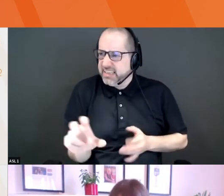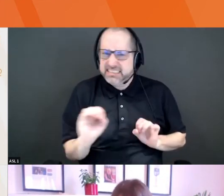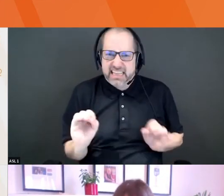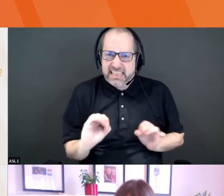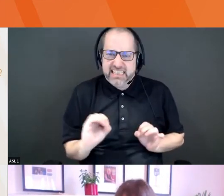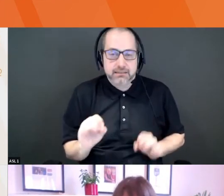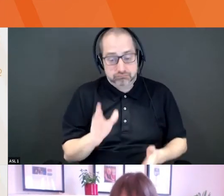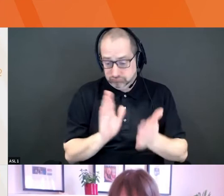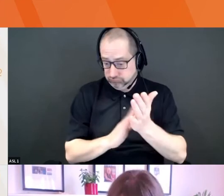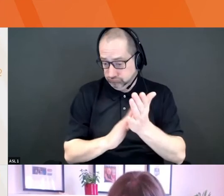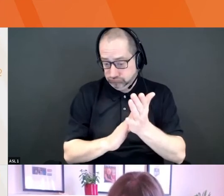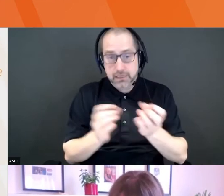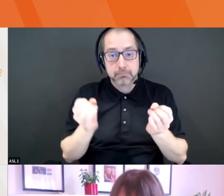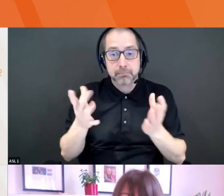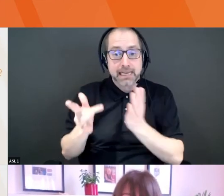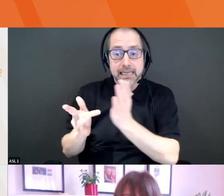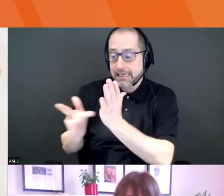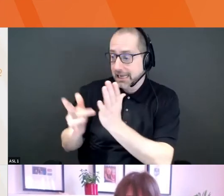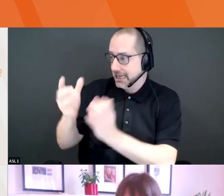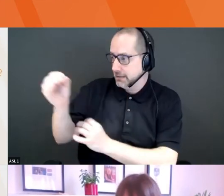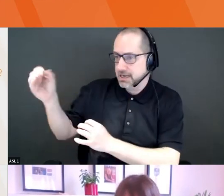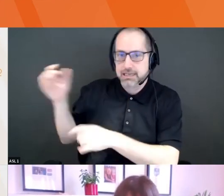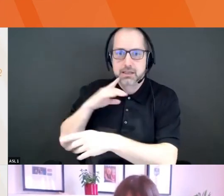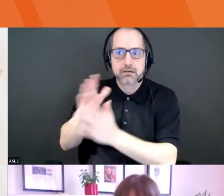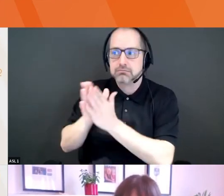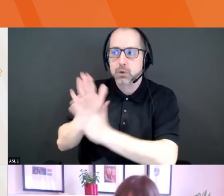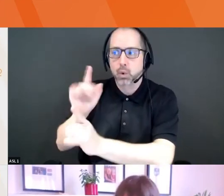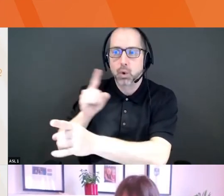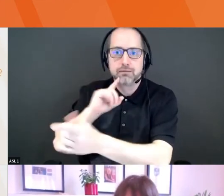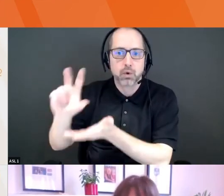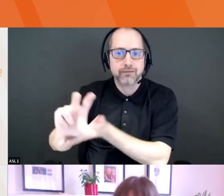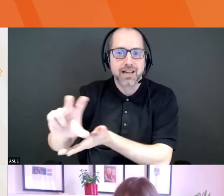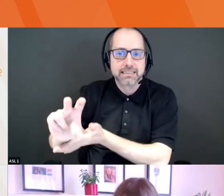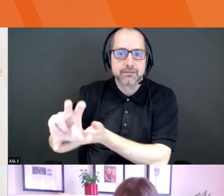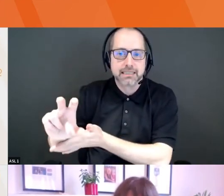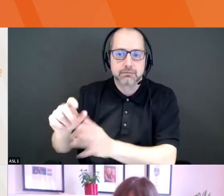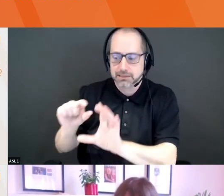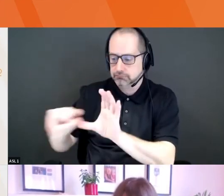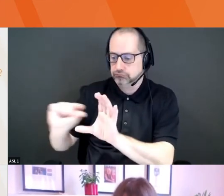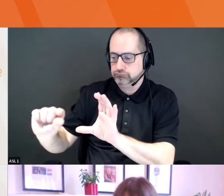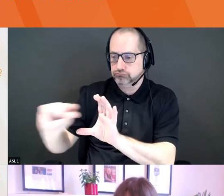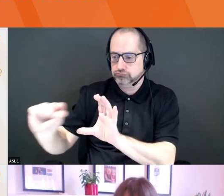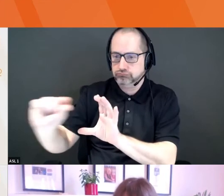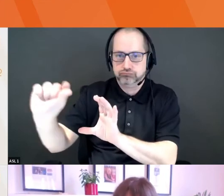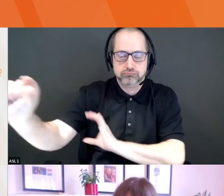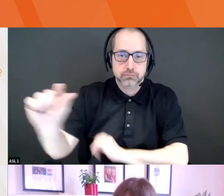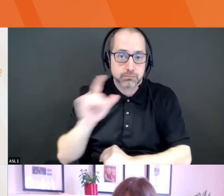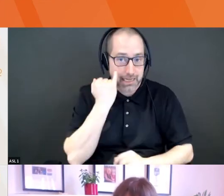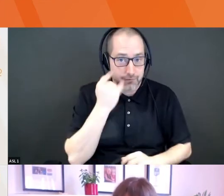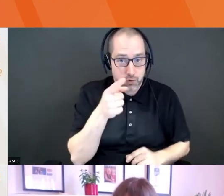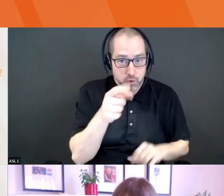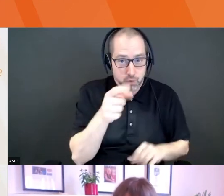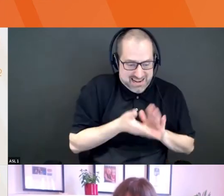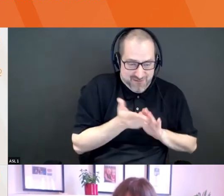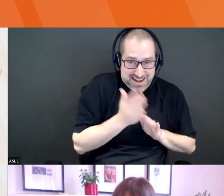lot of tech companies that are like, how soon can I get investment? So, you know, if you are somebody who's been bootstrapping, well done, you know, do that as long as you